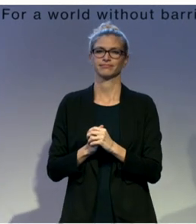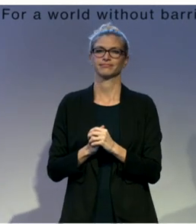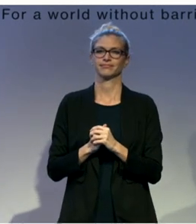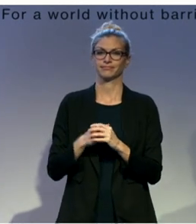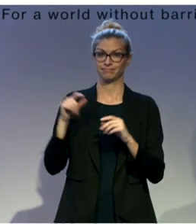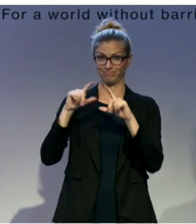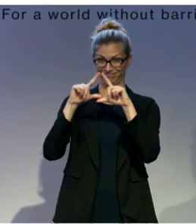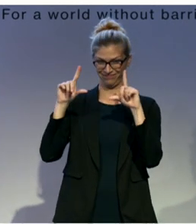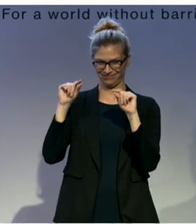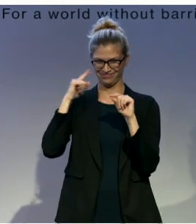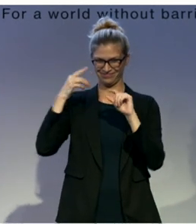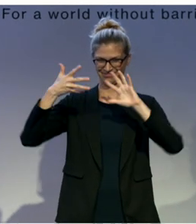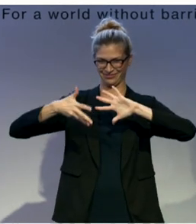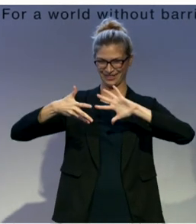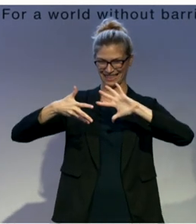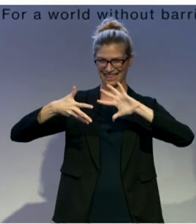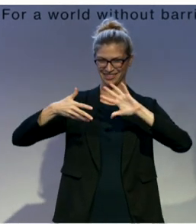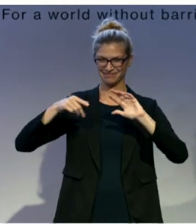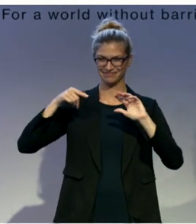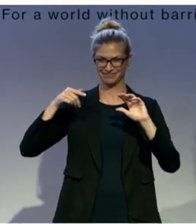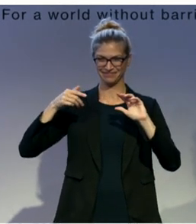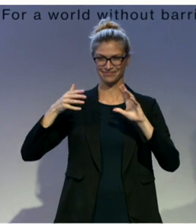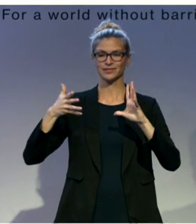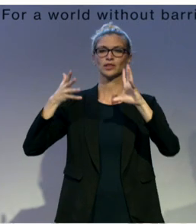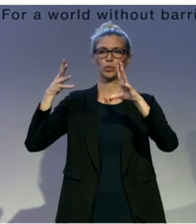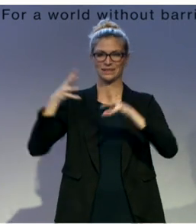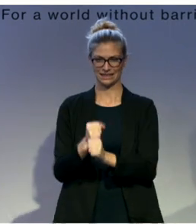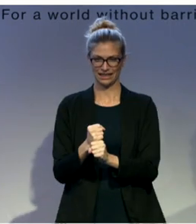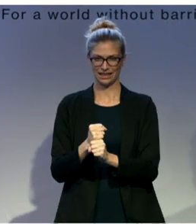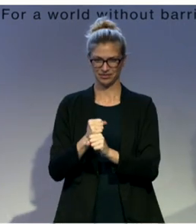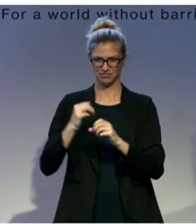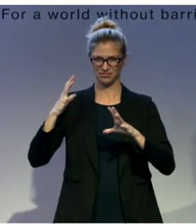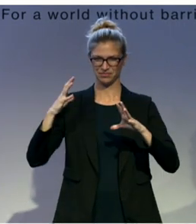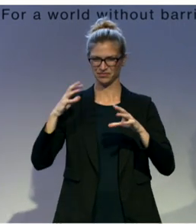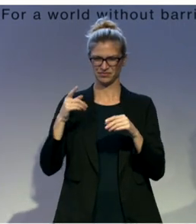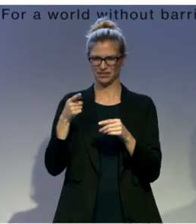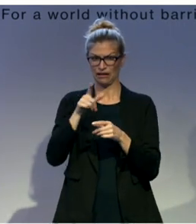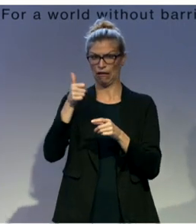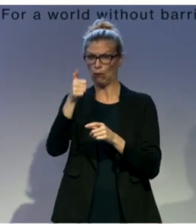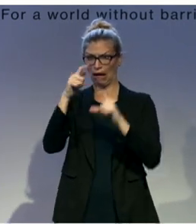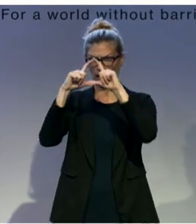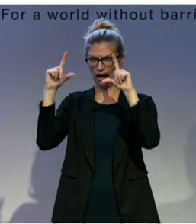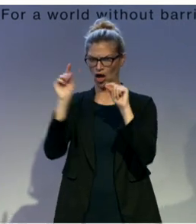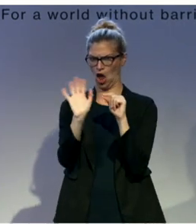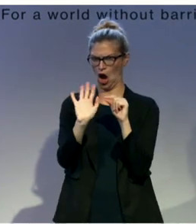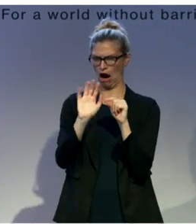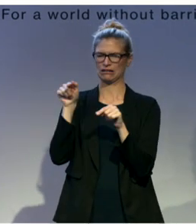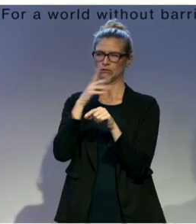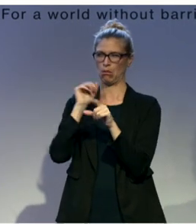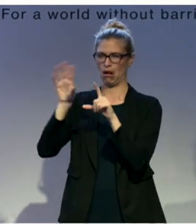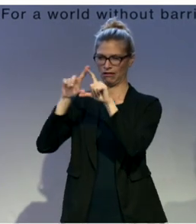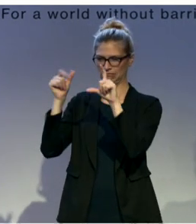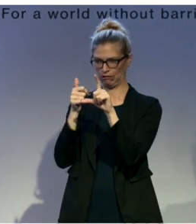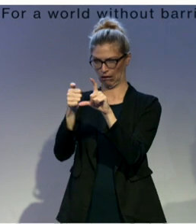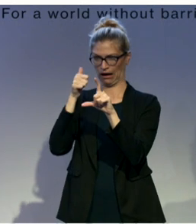on the presentation, it is an old one, unfortunately. I'll make it available through these pamphlets which most of you have in front of you. So as soon as